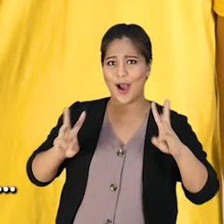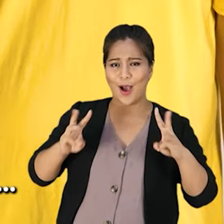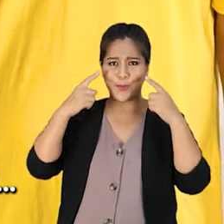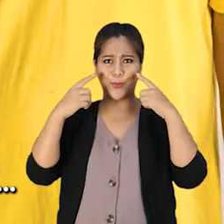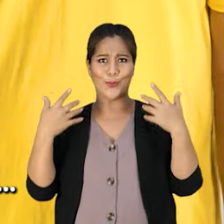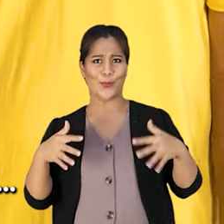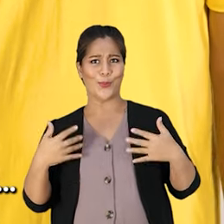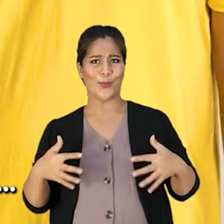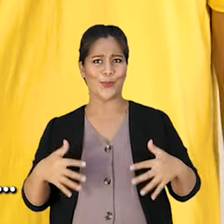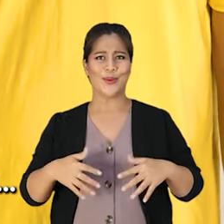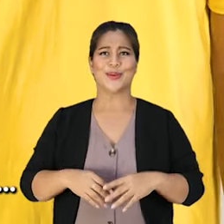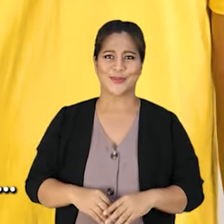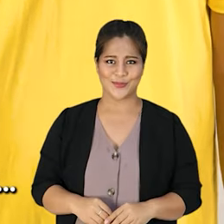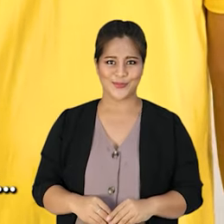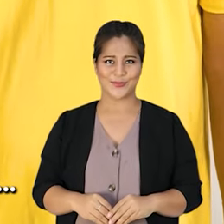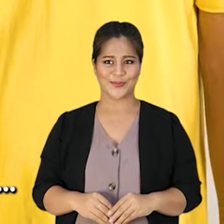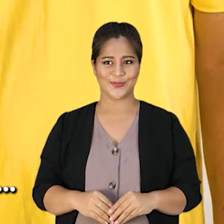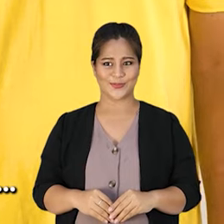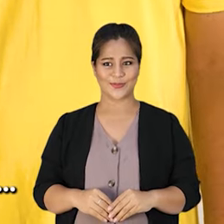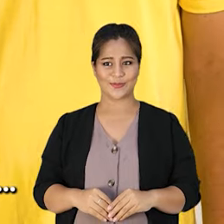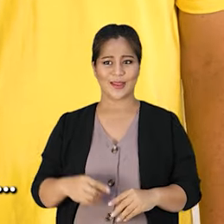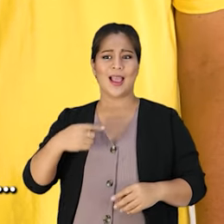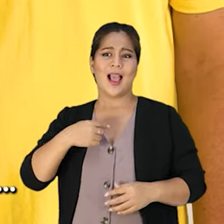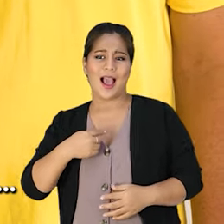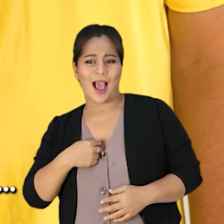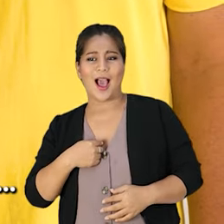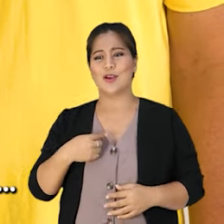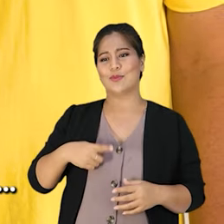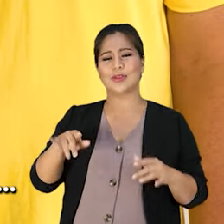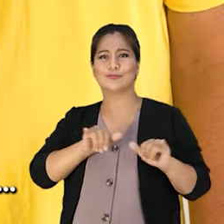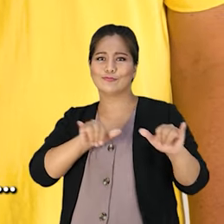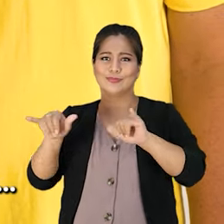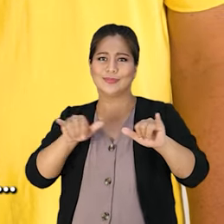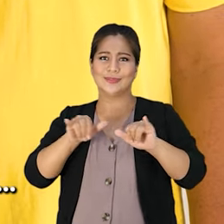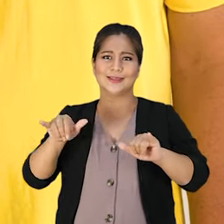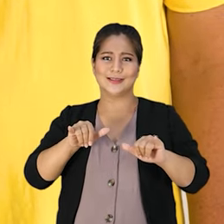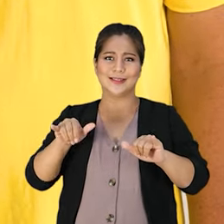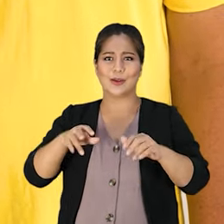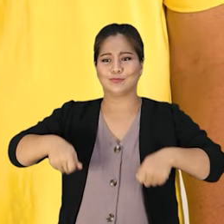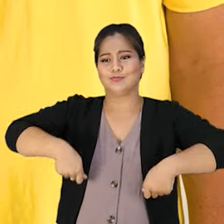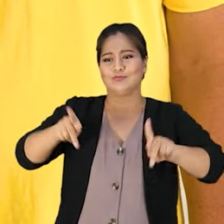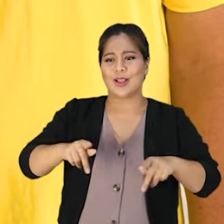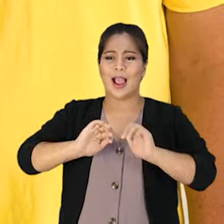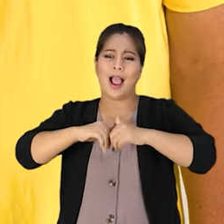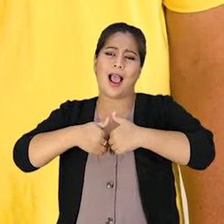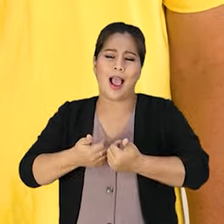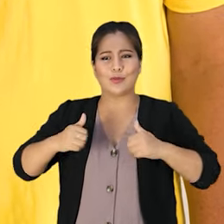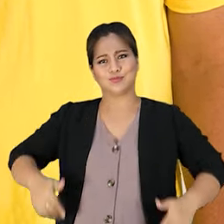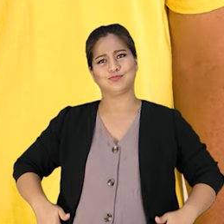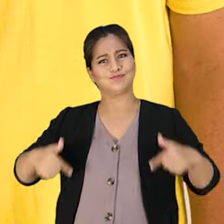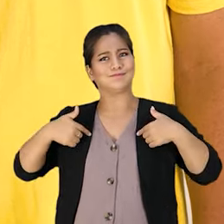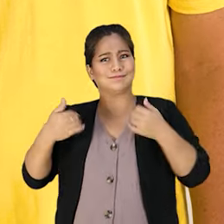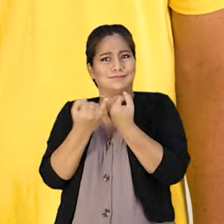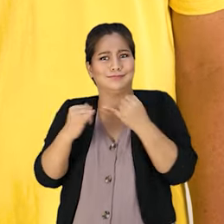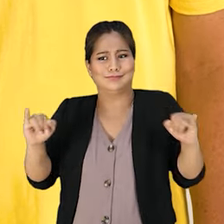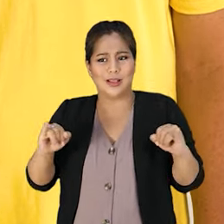Wow, that sounds awesome. I wish I could have the same O guard as them. How can I live independently with my health